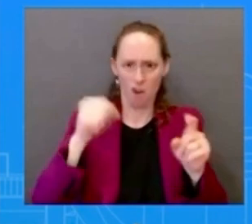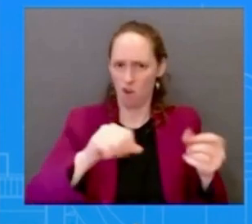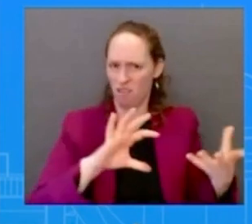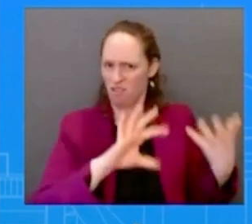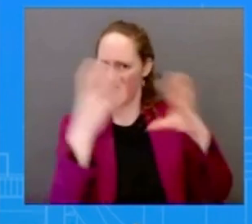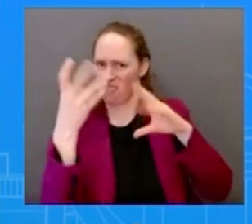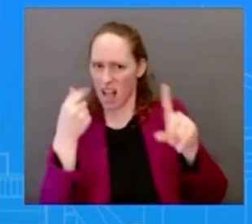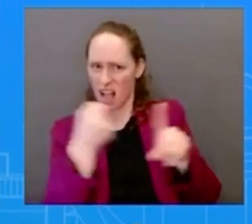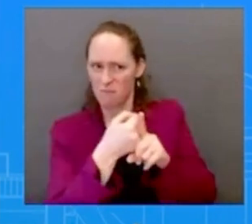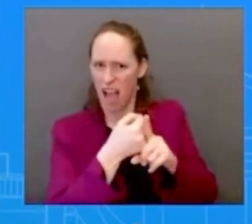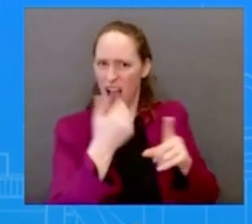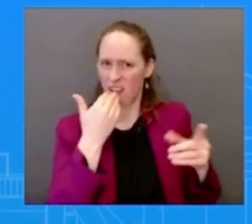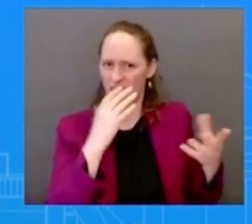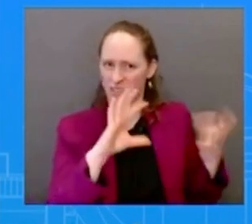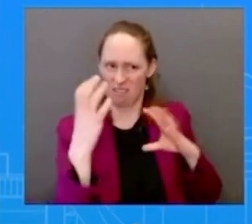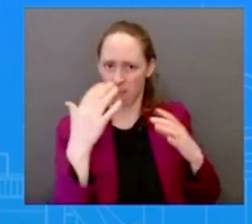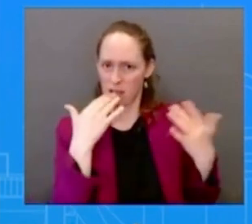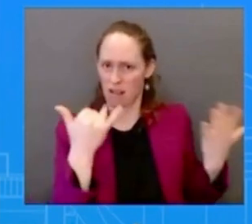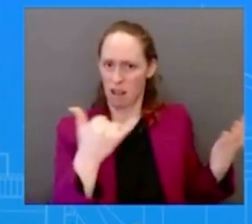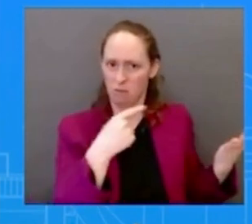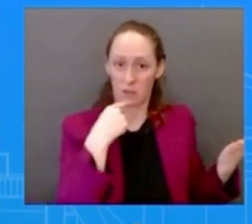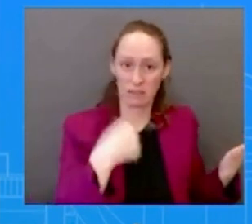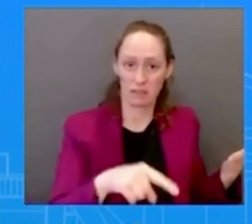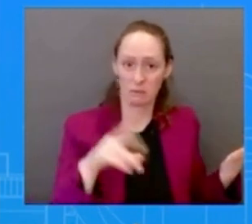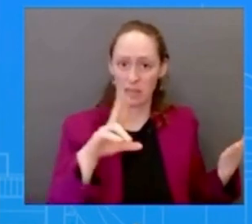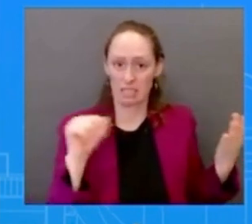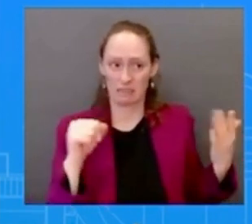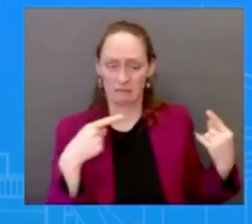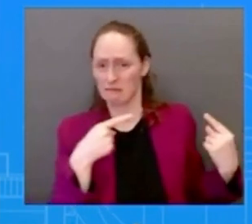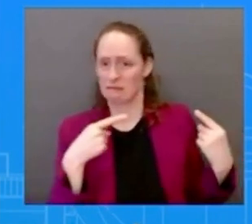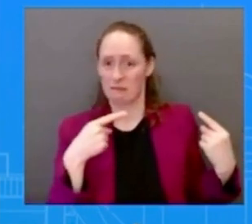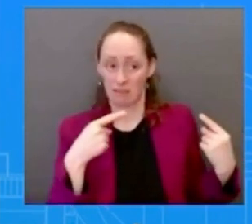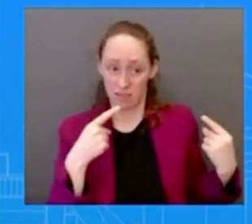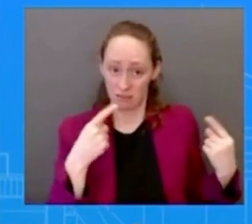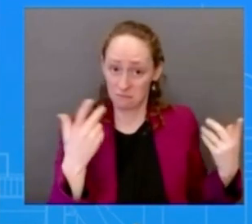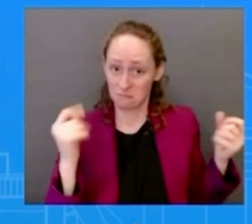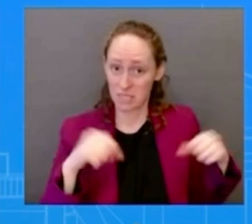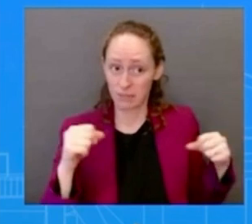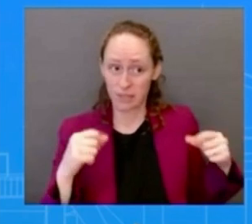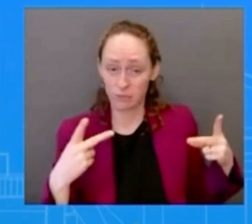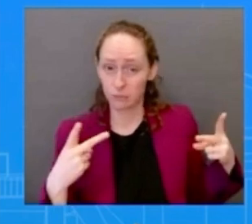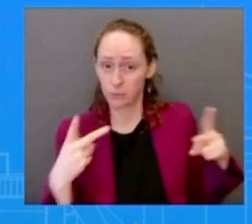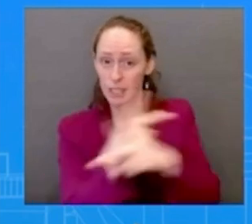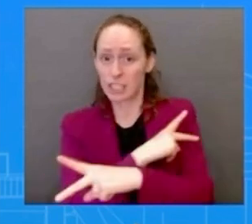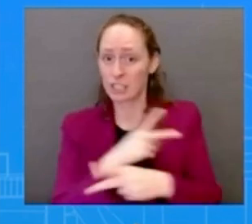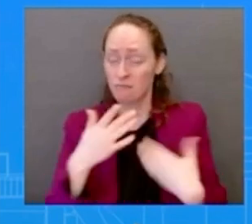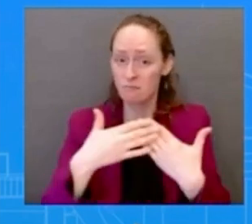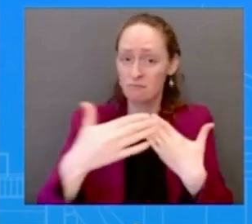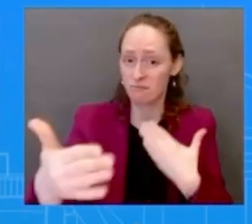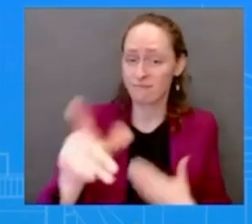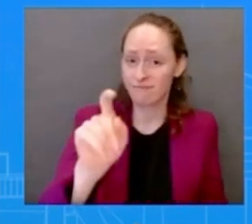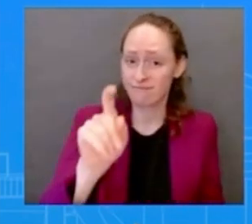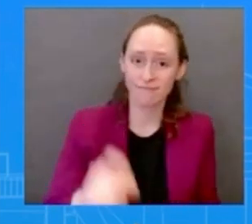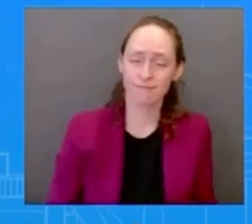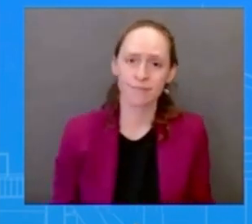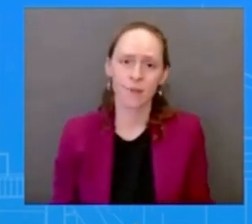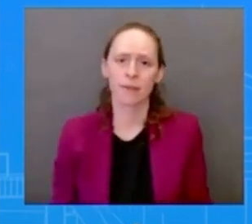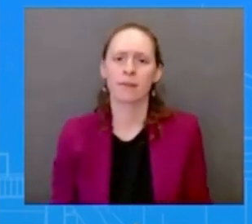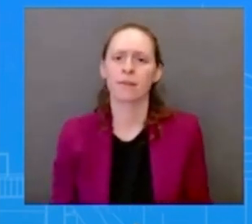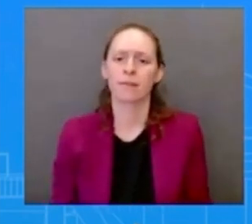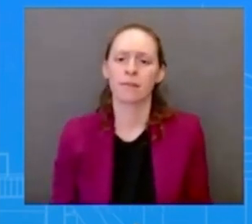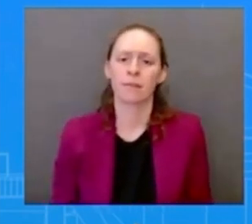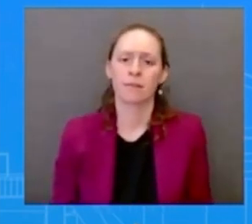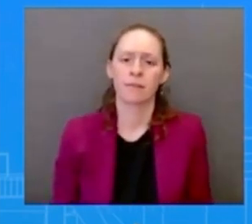do you mean is it going to lead to escalation well look a couple of things there and we've been clear